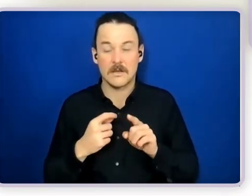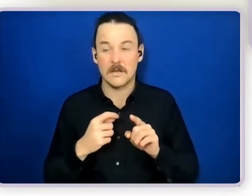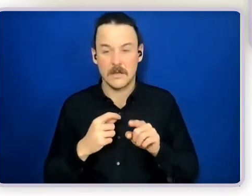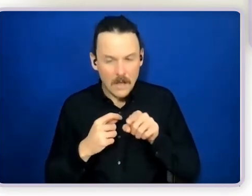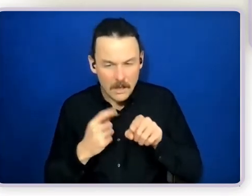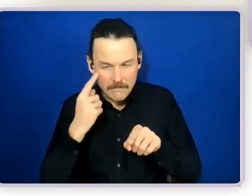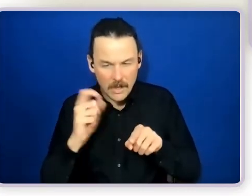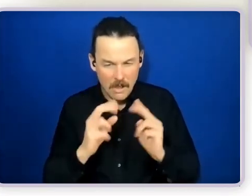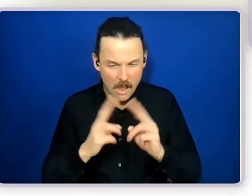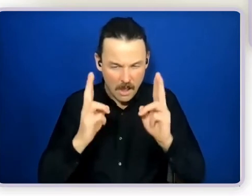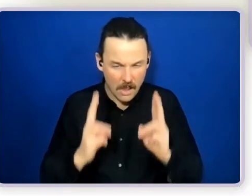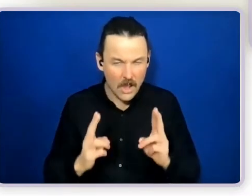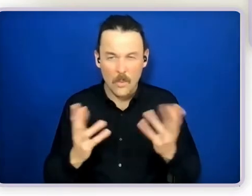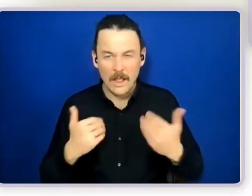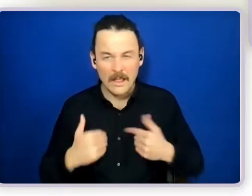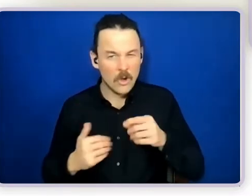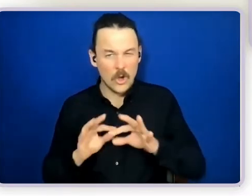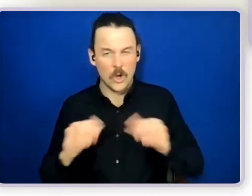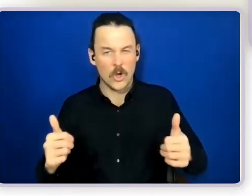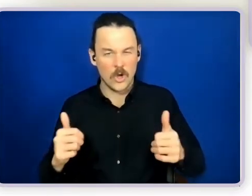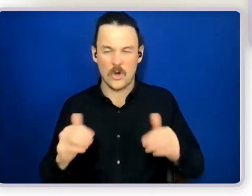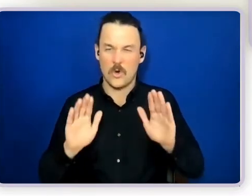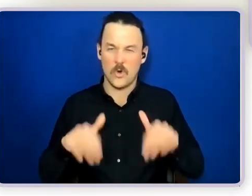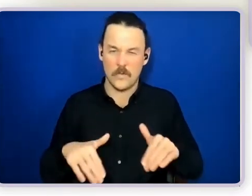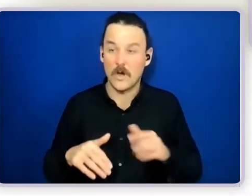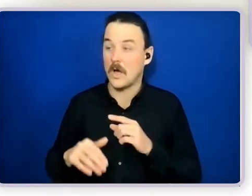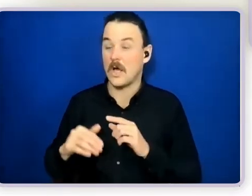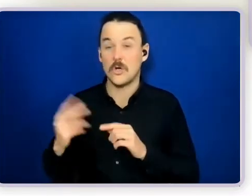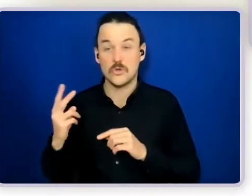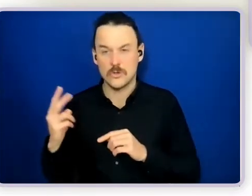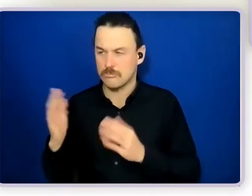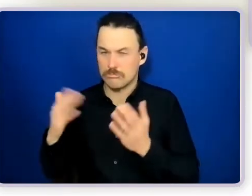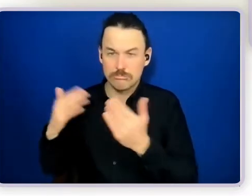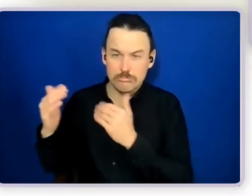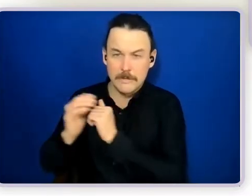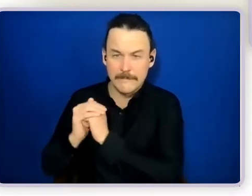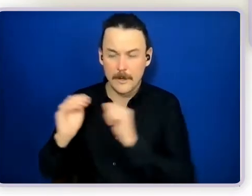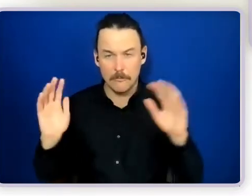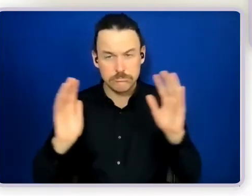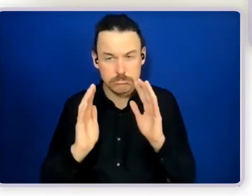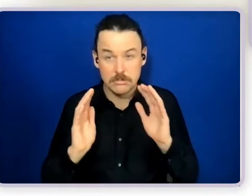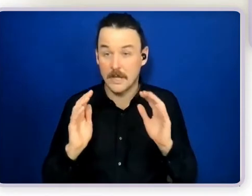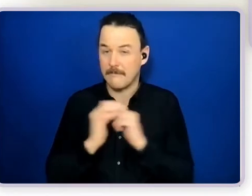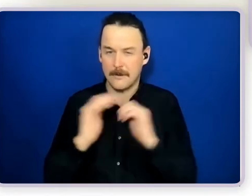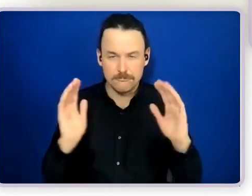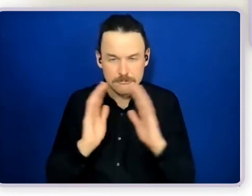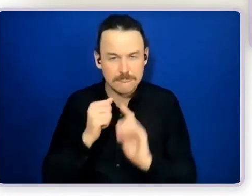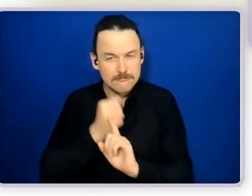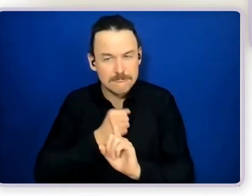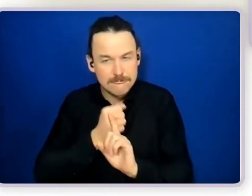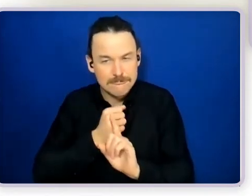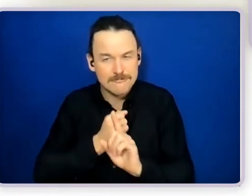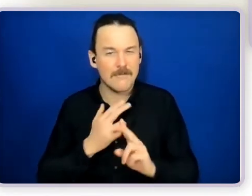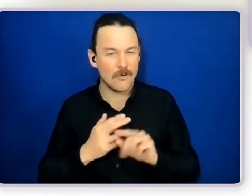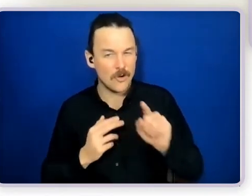around her and create a circle of friends around her that were able to advocate on her behalf. And she was, again, one of the first women, I think it was in